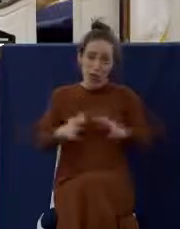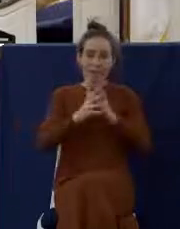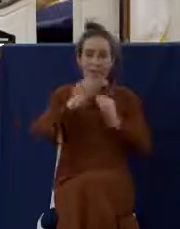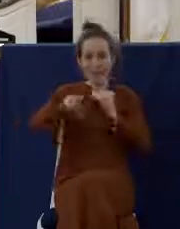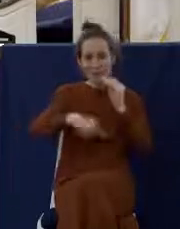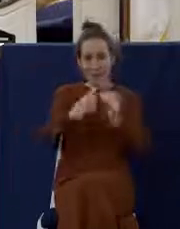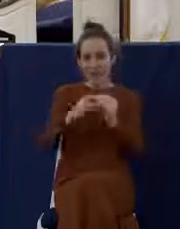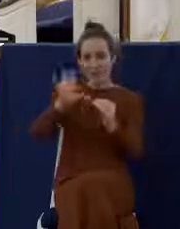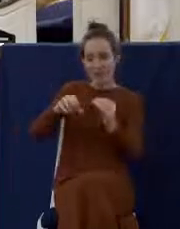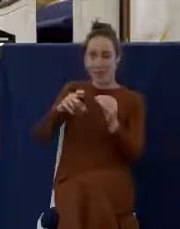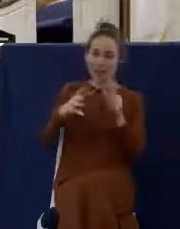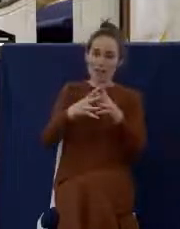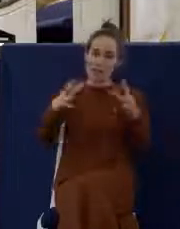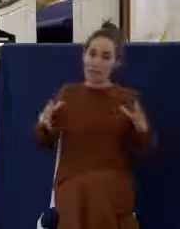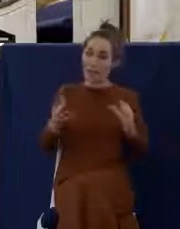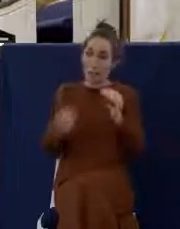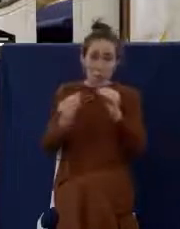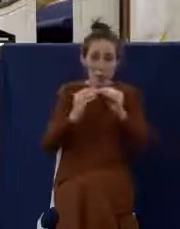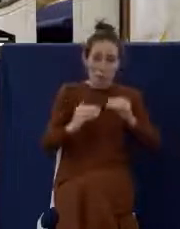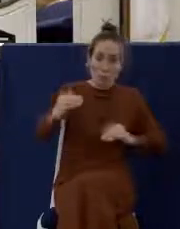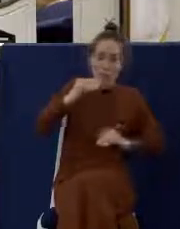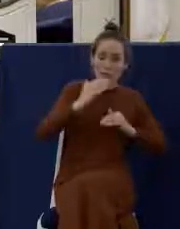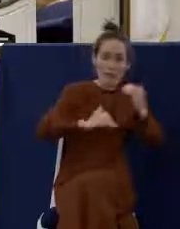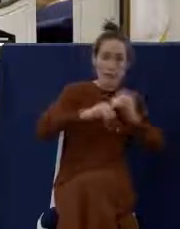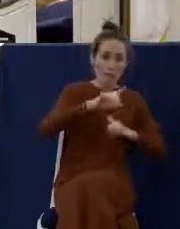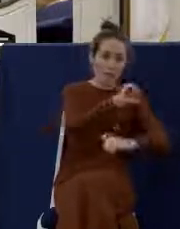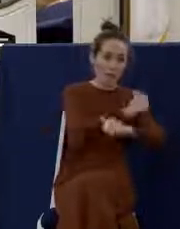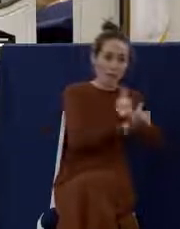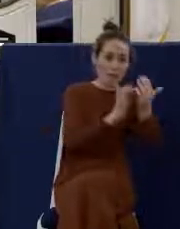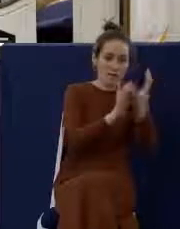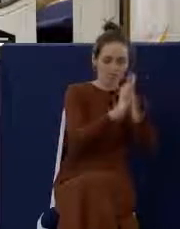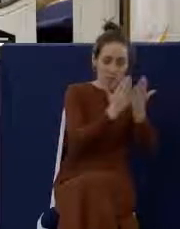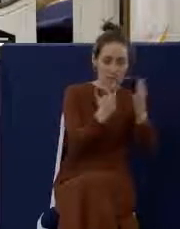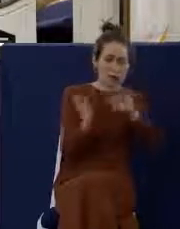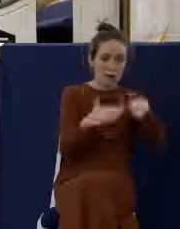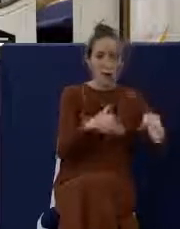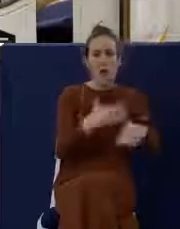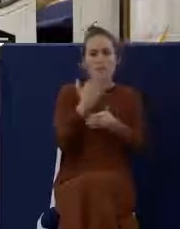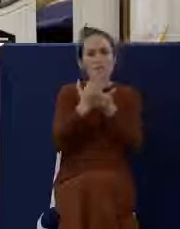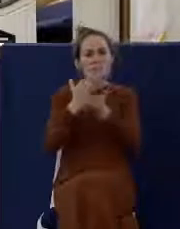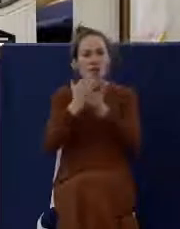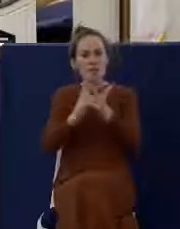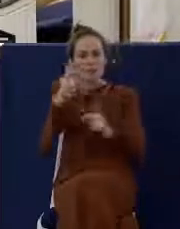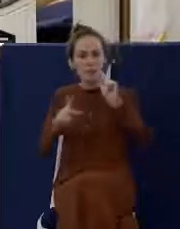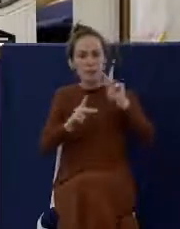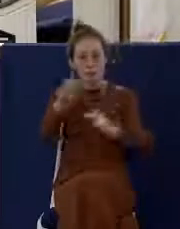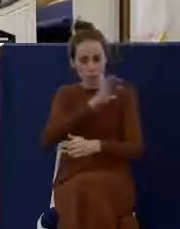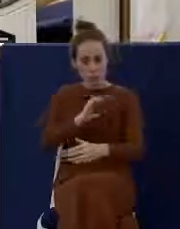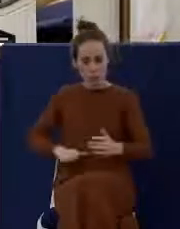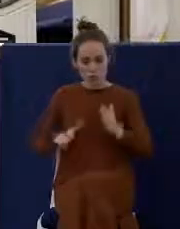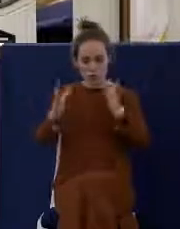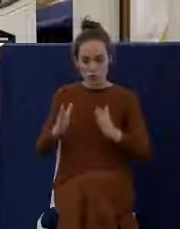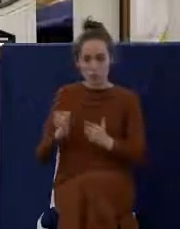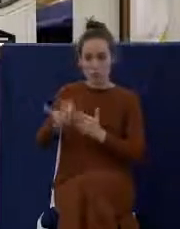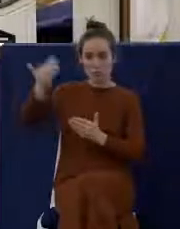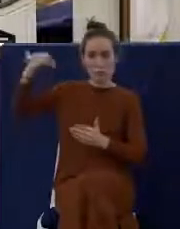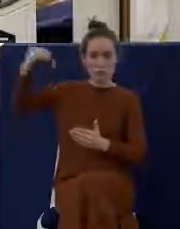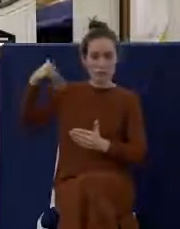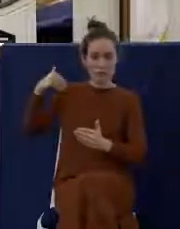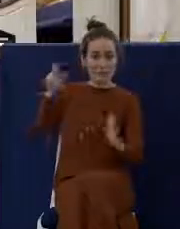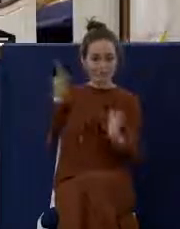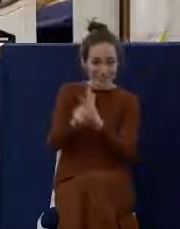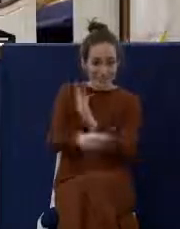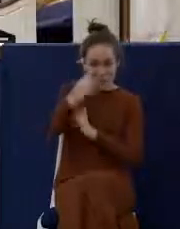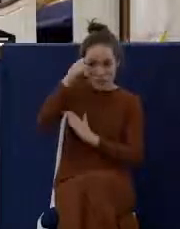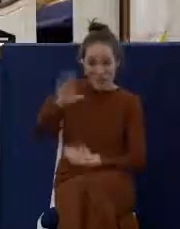faith, more than the authority of Scripture. In fact, in the history of the church, there have been men who have been martyred over this doctrine of the Lord's Supper. Think about